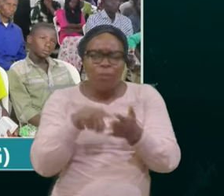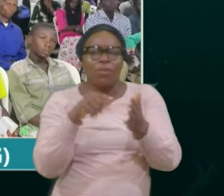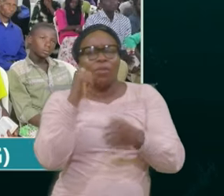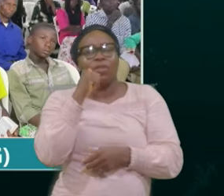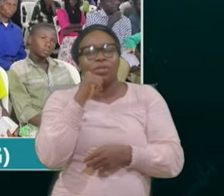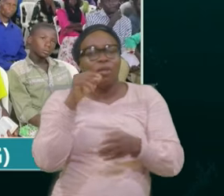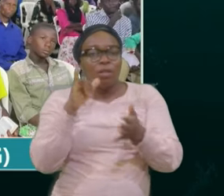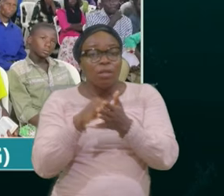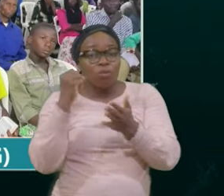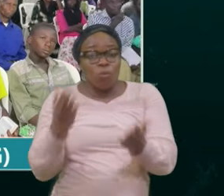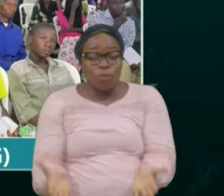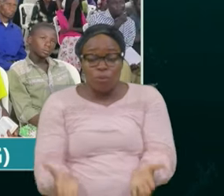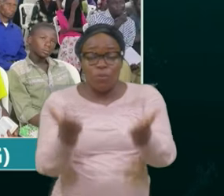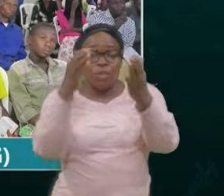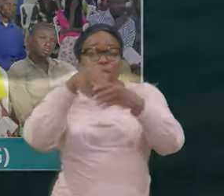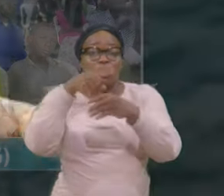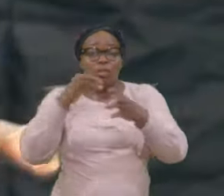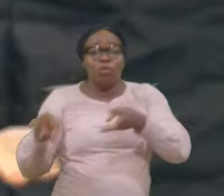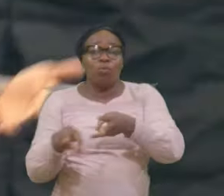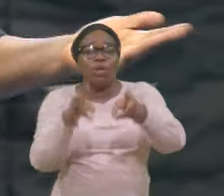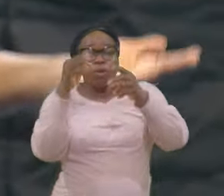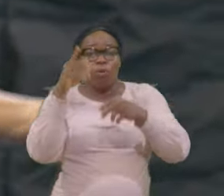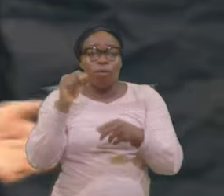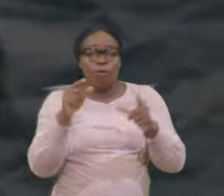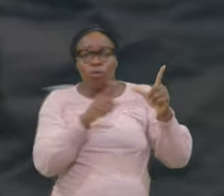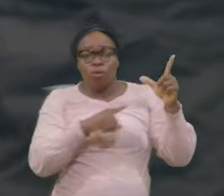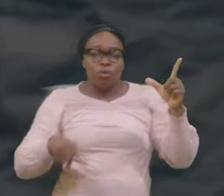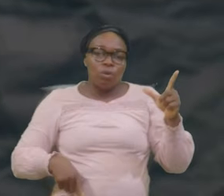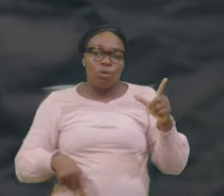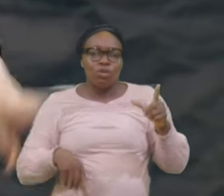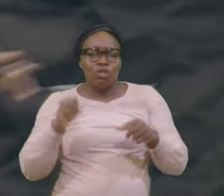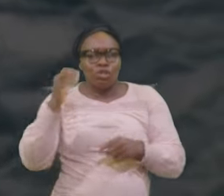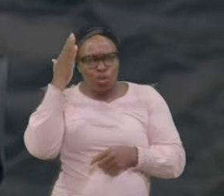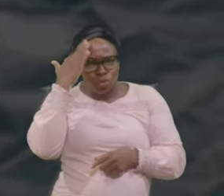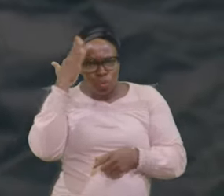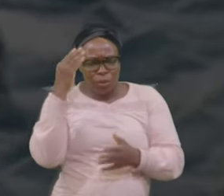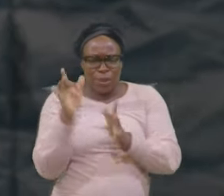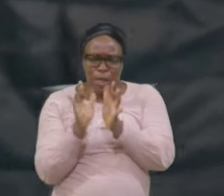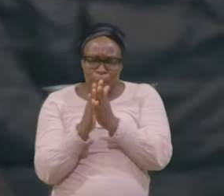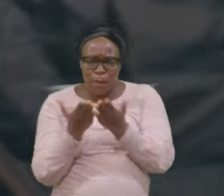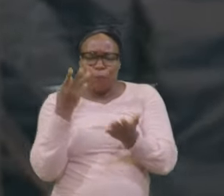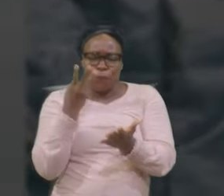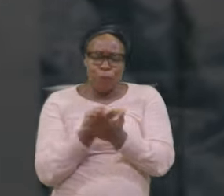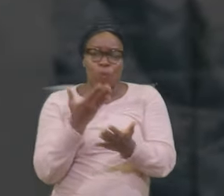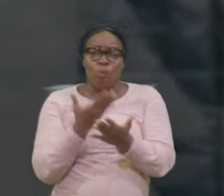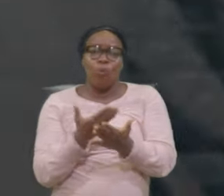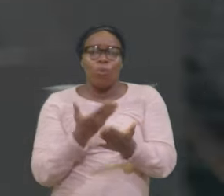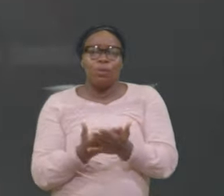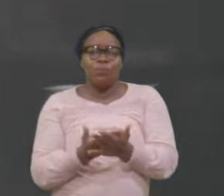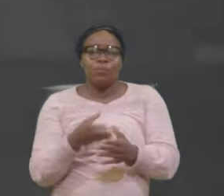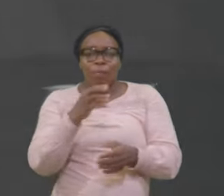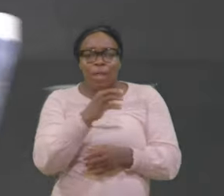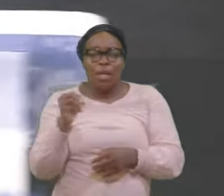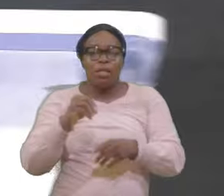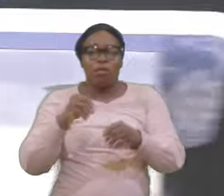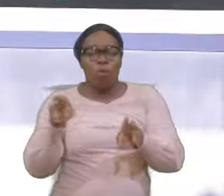Of the Lord And he knows She knows The scripture And she used to Even coach The